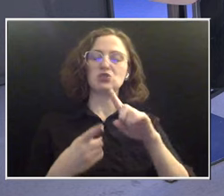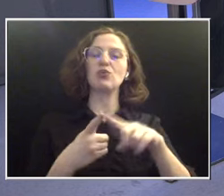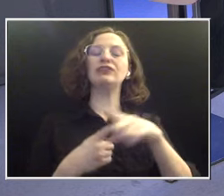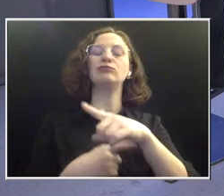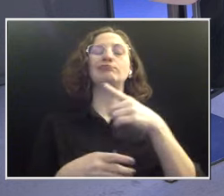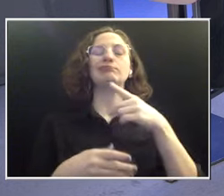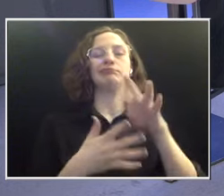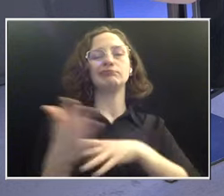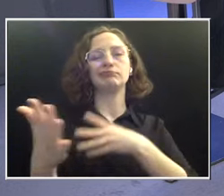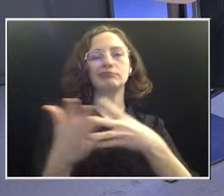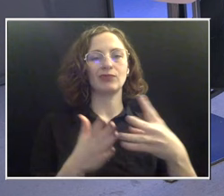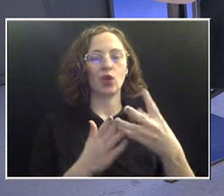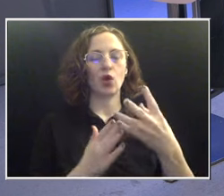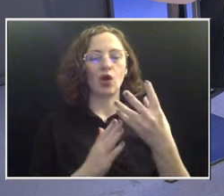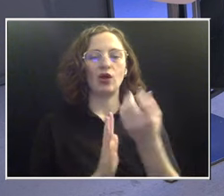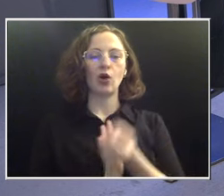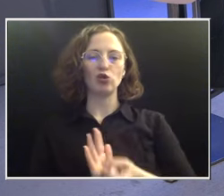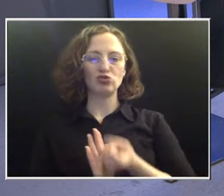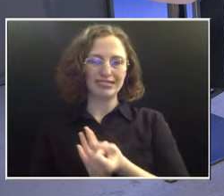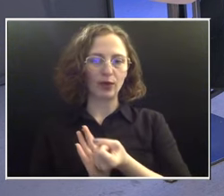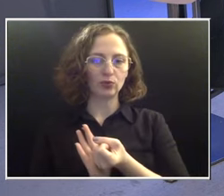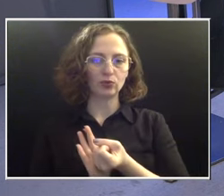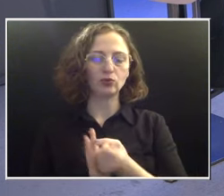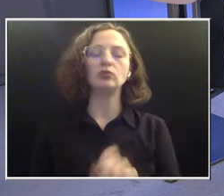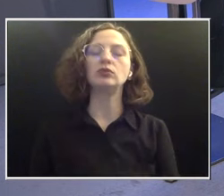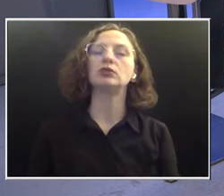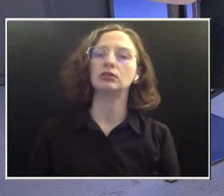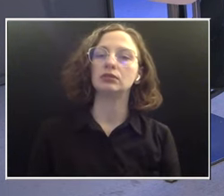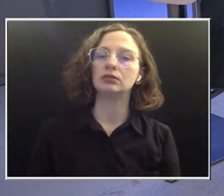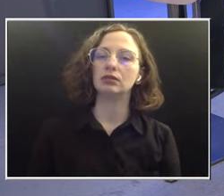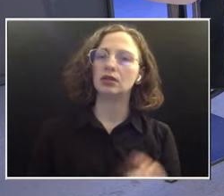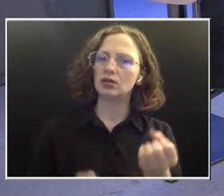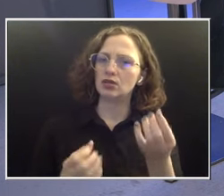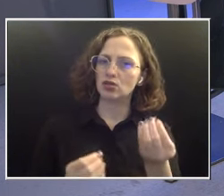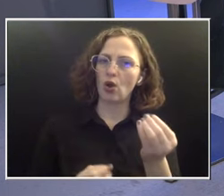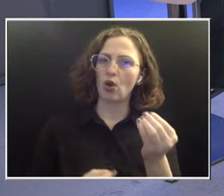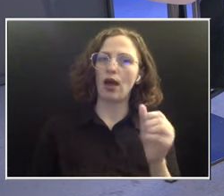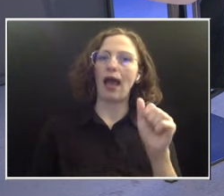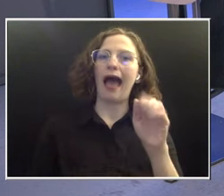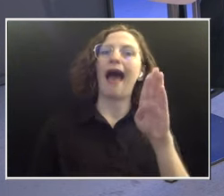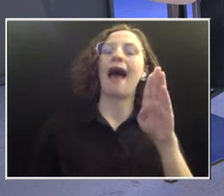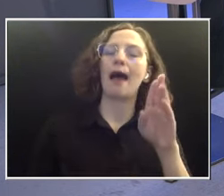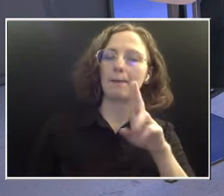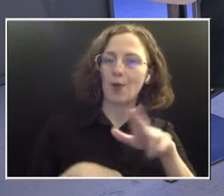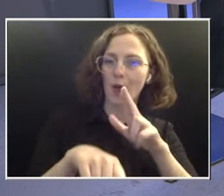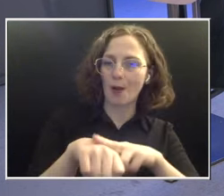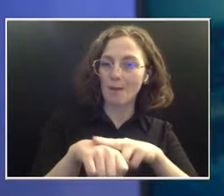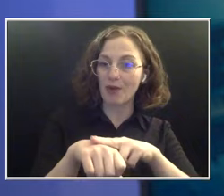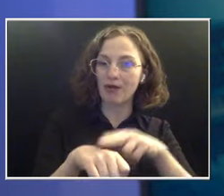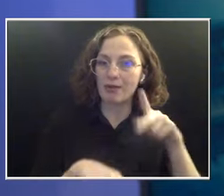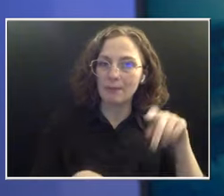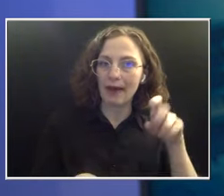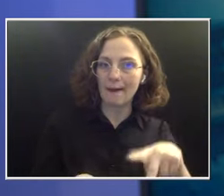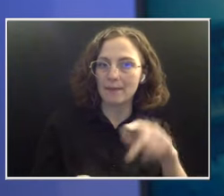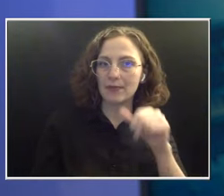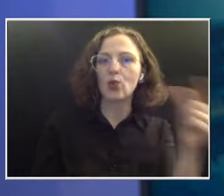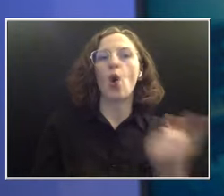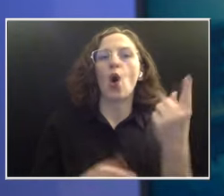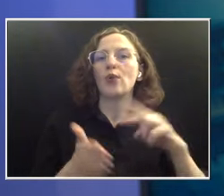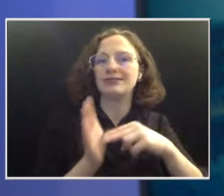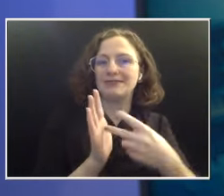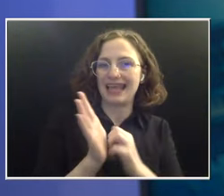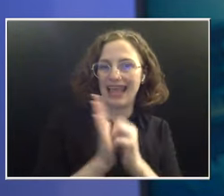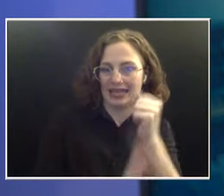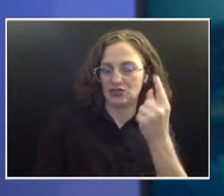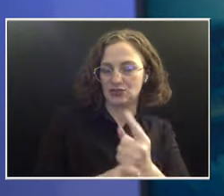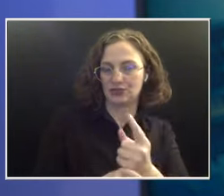So, Dr. Jewell, yeah, an abnormal pap, that doesn't always mean cancer. These happen, right? It doesn't. So the overwhelming majority of the time,